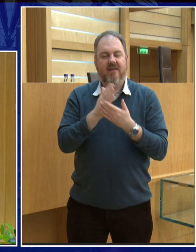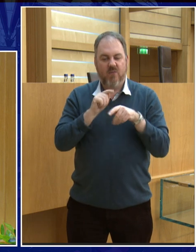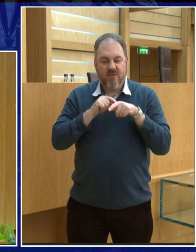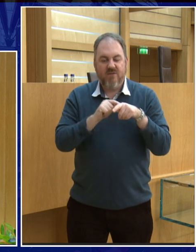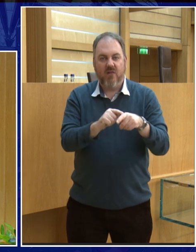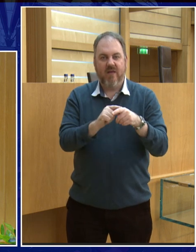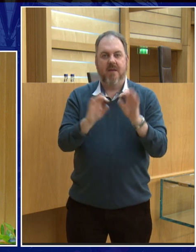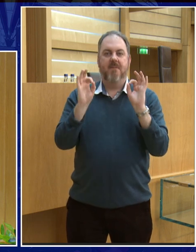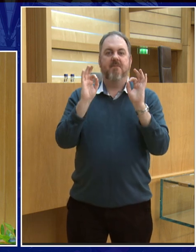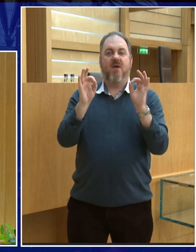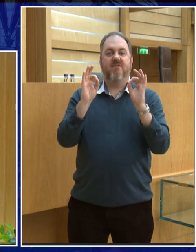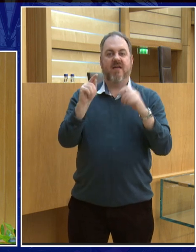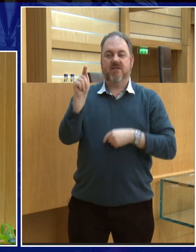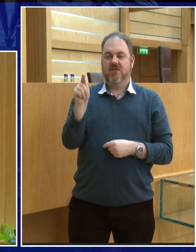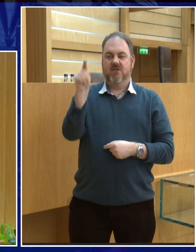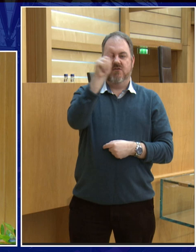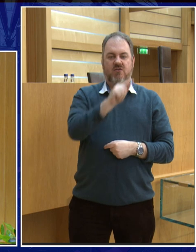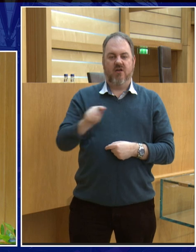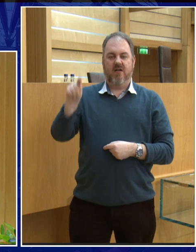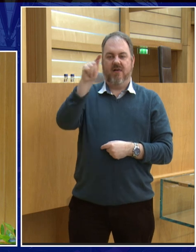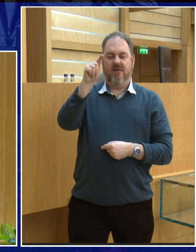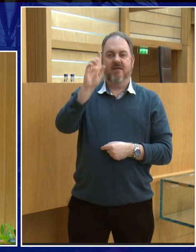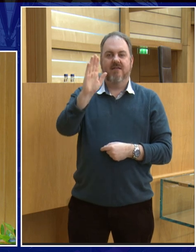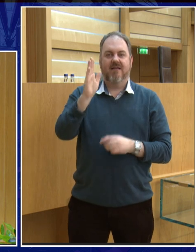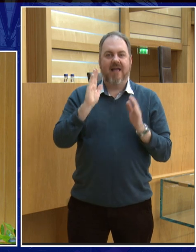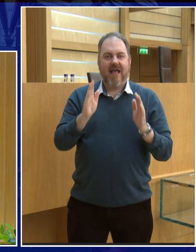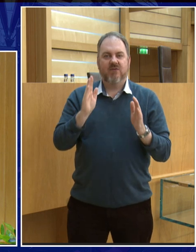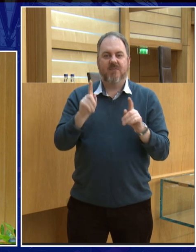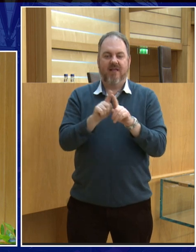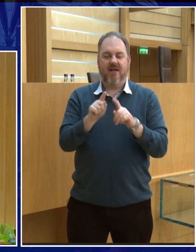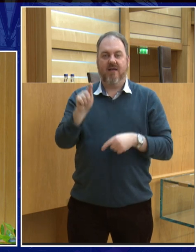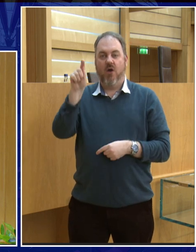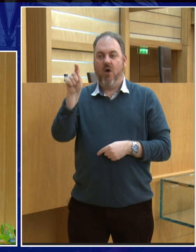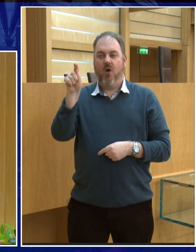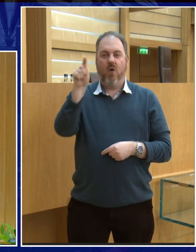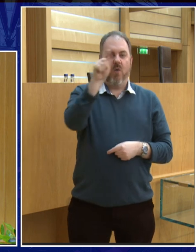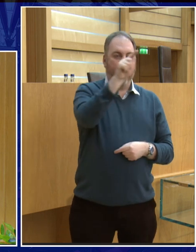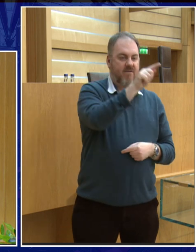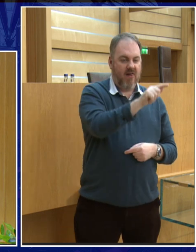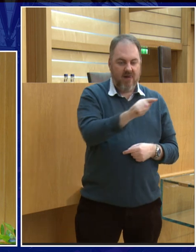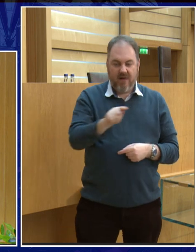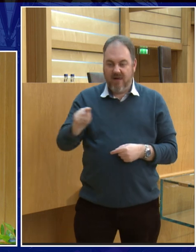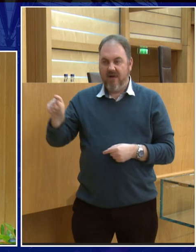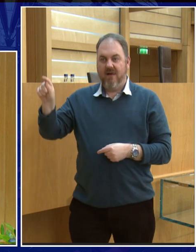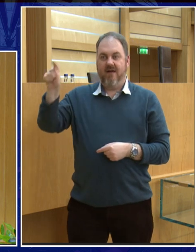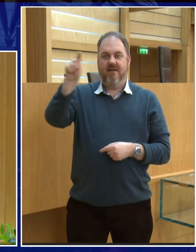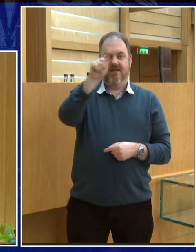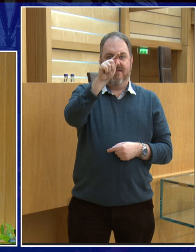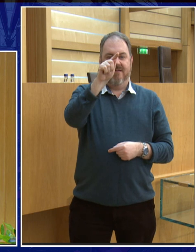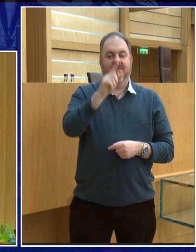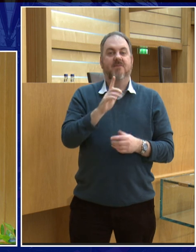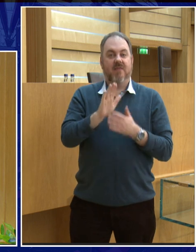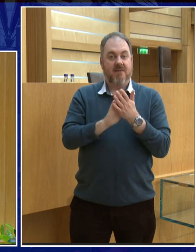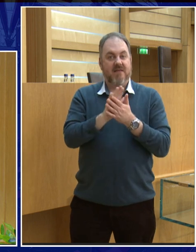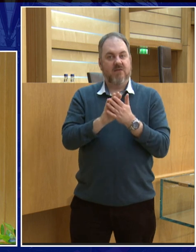ellipses that the math added up and we could actually predict where various things are. And these predictions are really important to us. Because, for instance, we send